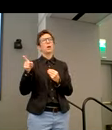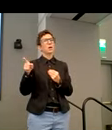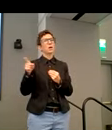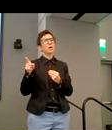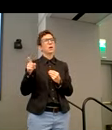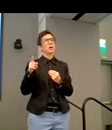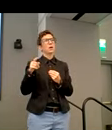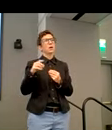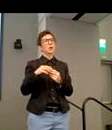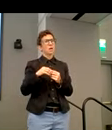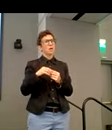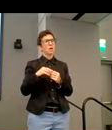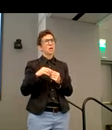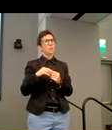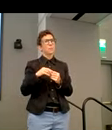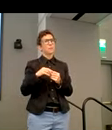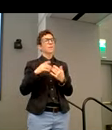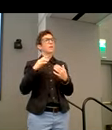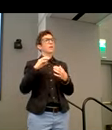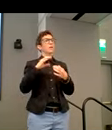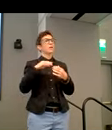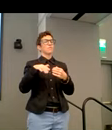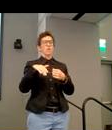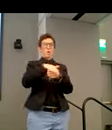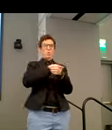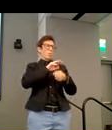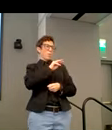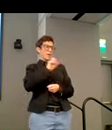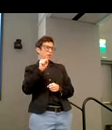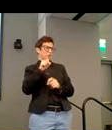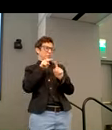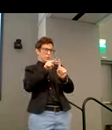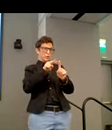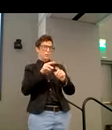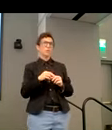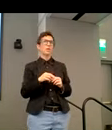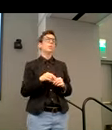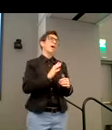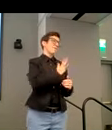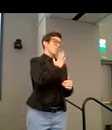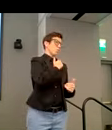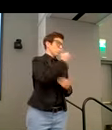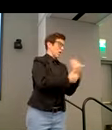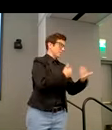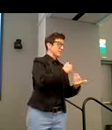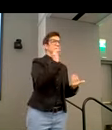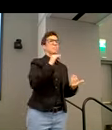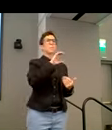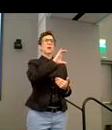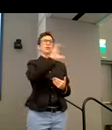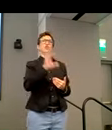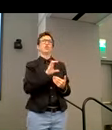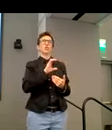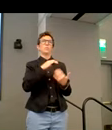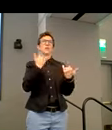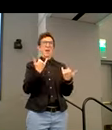from a more, a local perspective, obviously, we have that more formal process at Zoom, but Zoom's increased the coverage